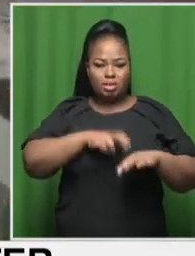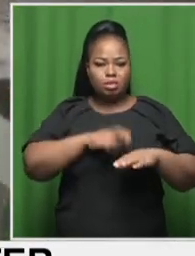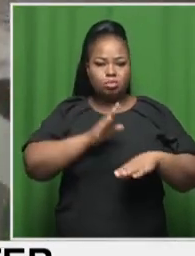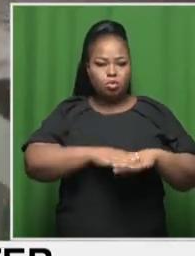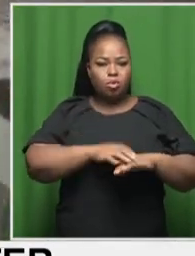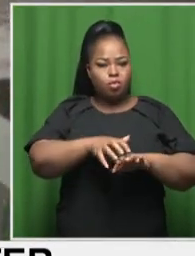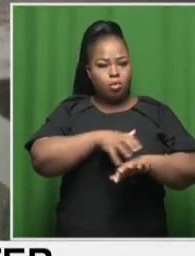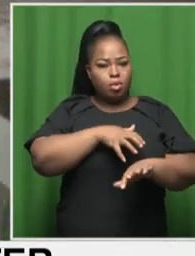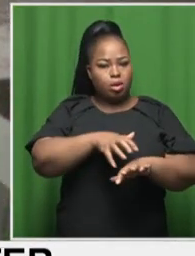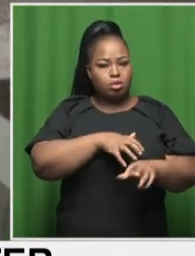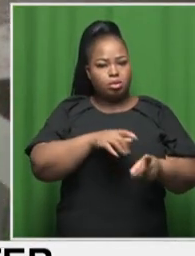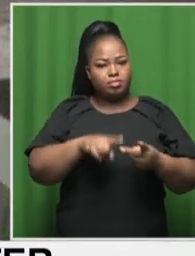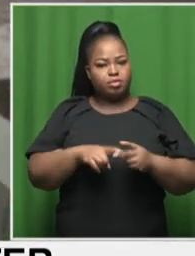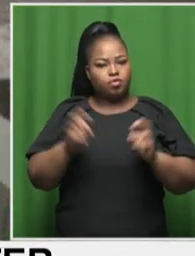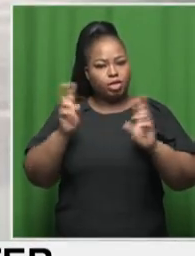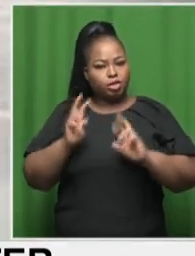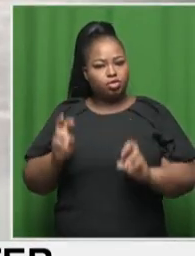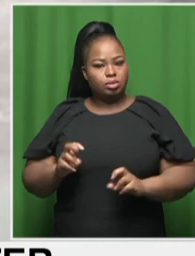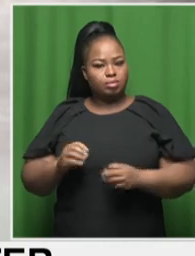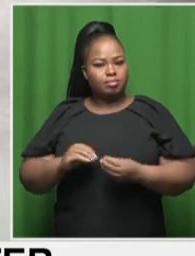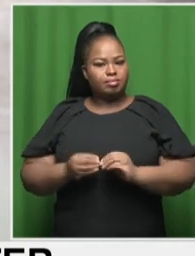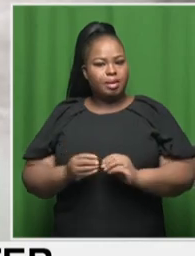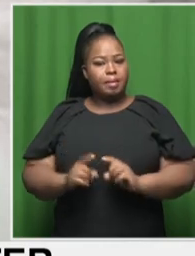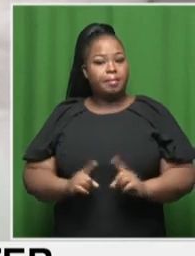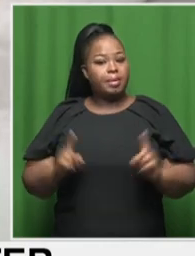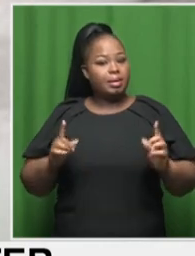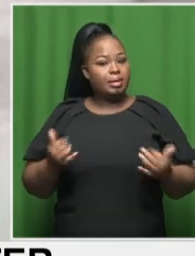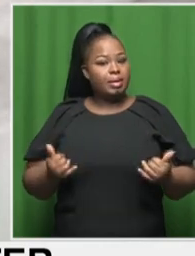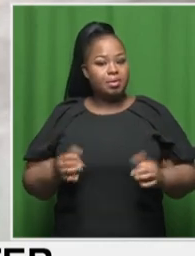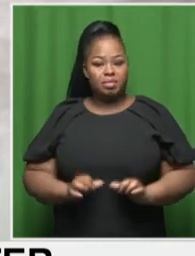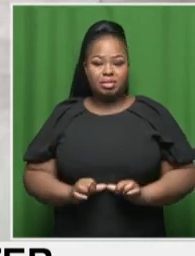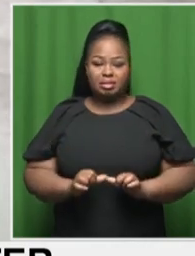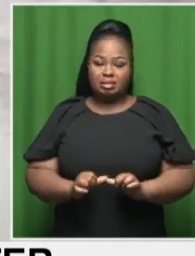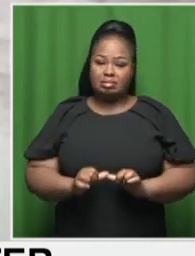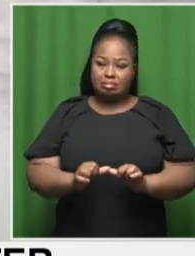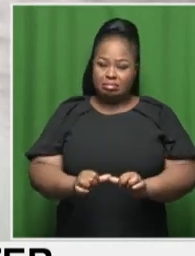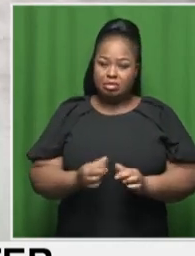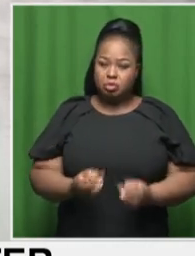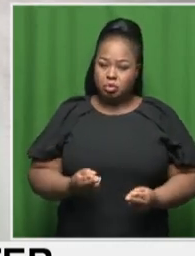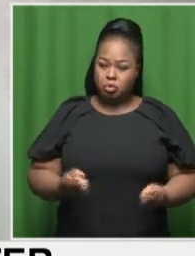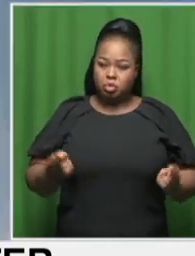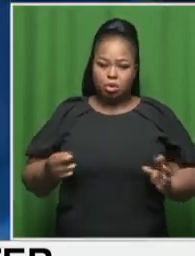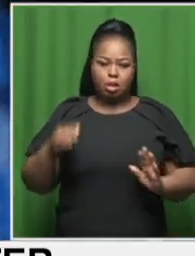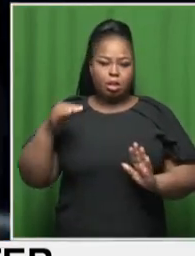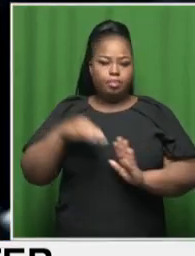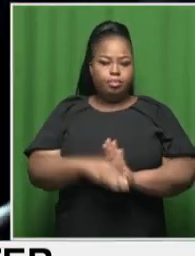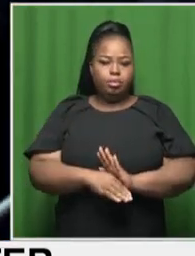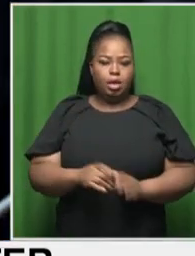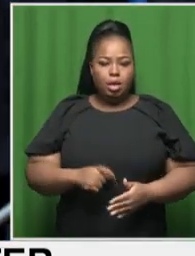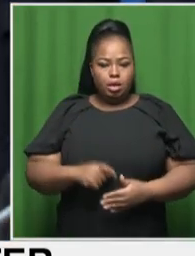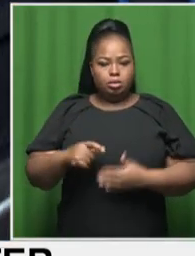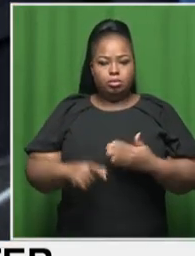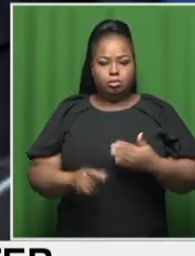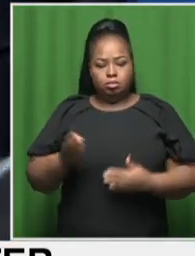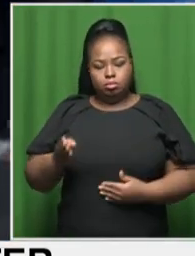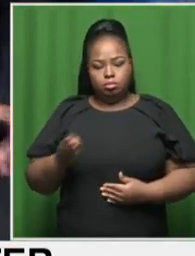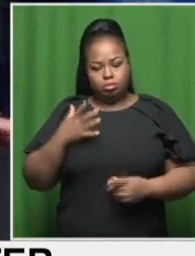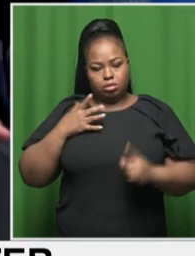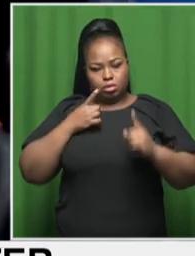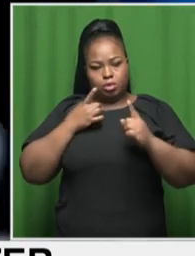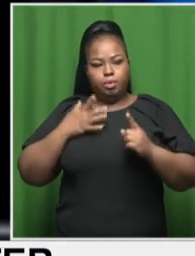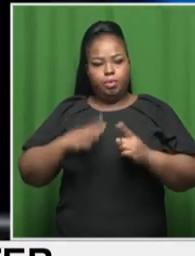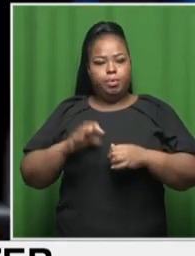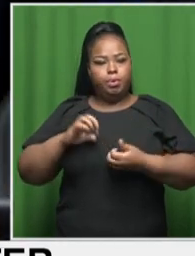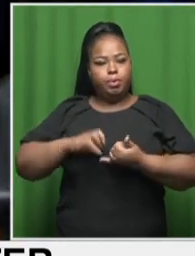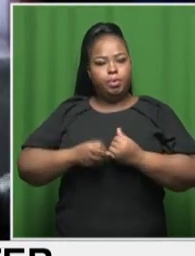agriculture to energy production. But the sustainable management of this critical resource is faltering and a conference that seeks to arrest